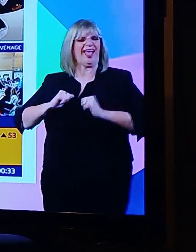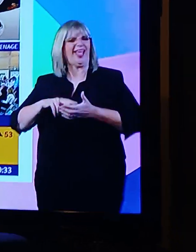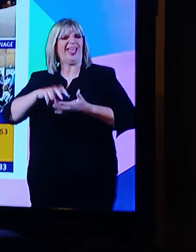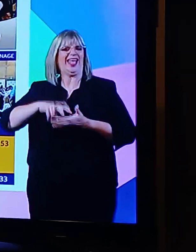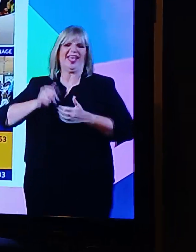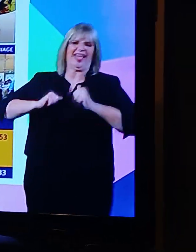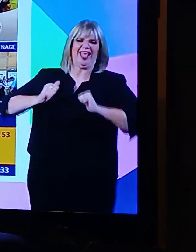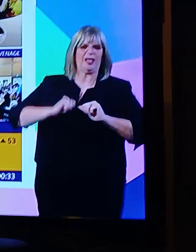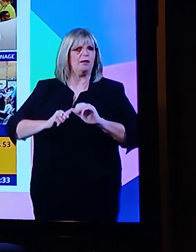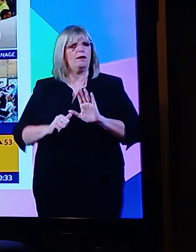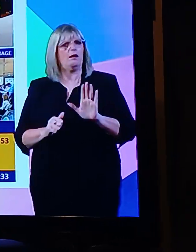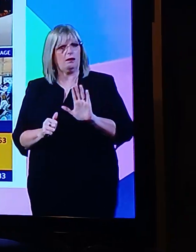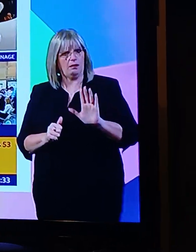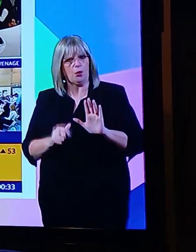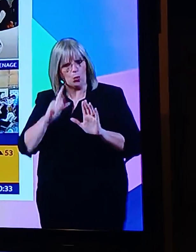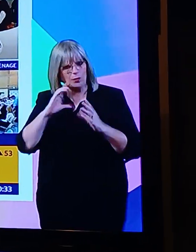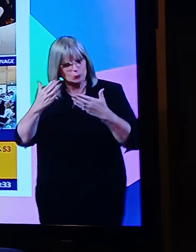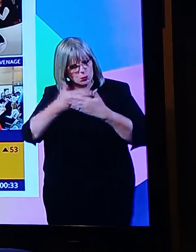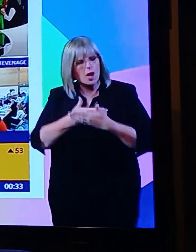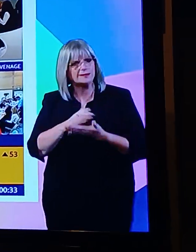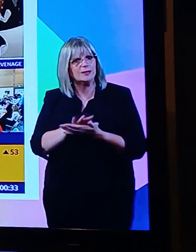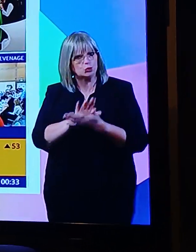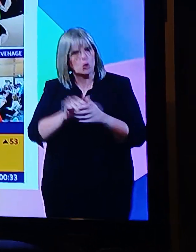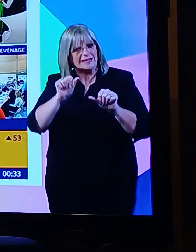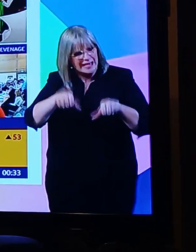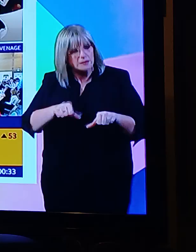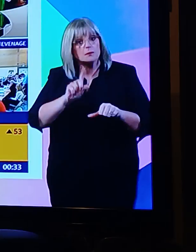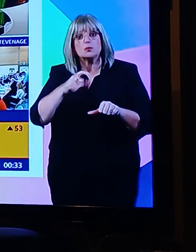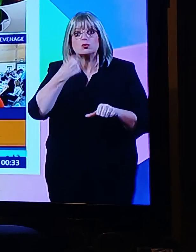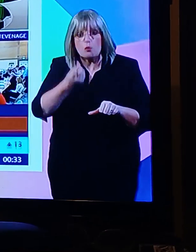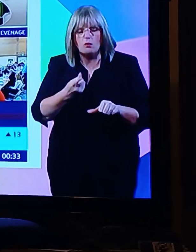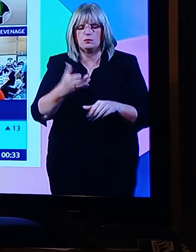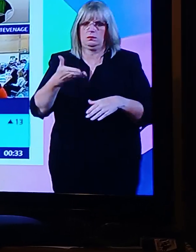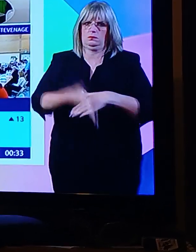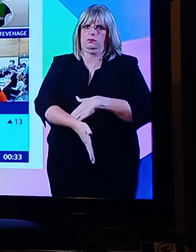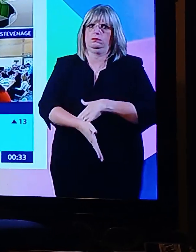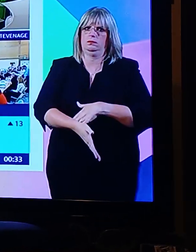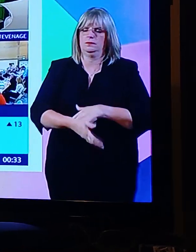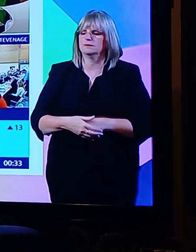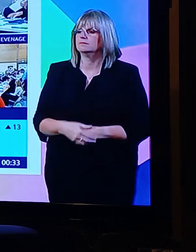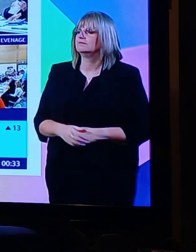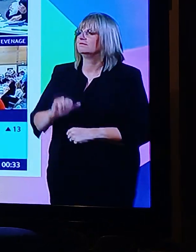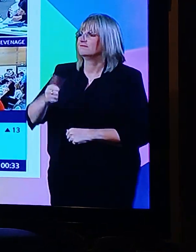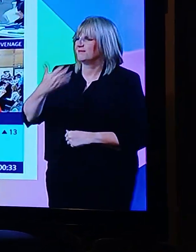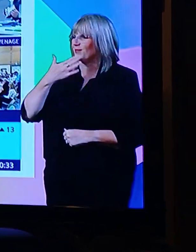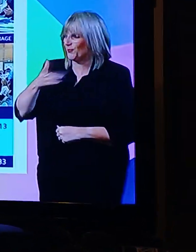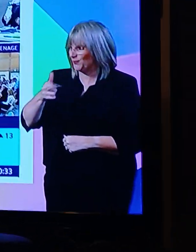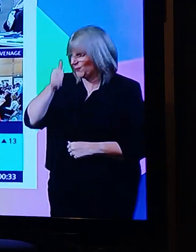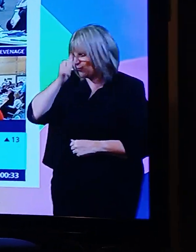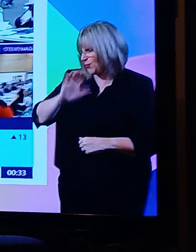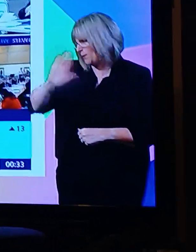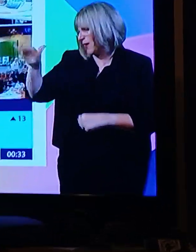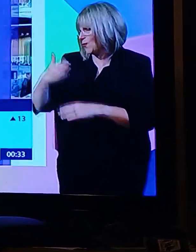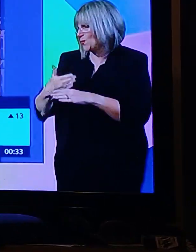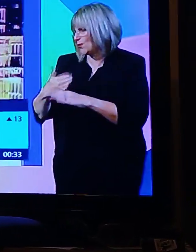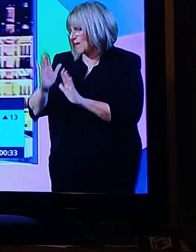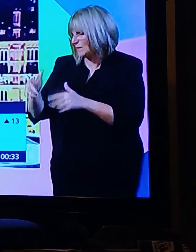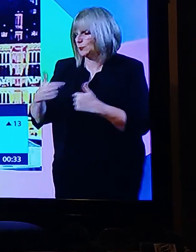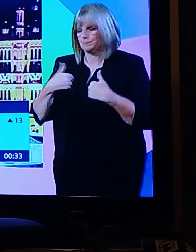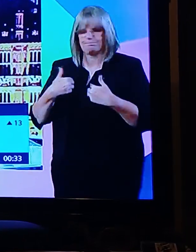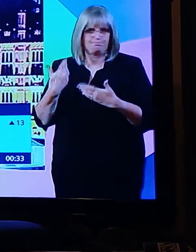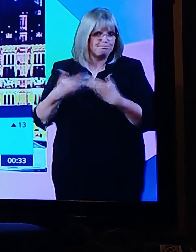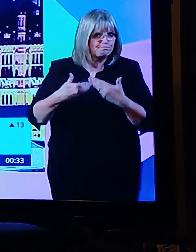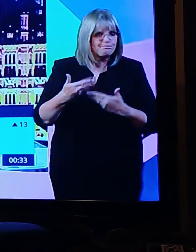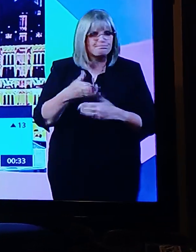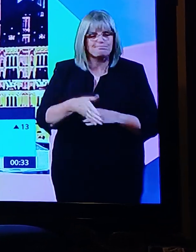it. Tomorrow, back to work. OK, so we can. Thanks, Stanley. have to let you go, but it's been great to have you with us here in Australia. Right, we're going to show you what